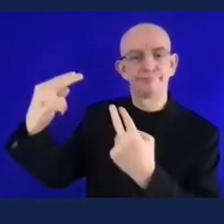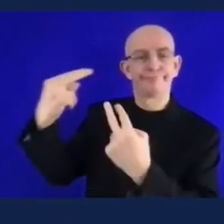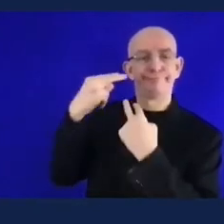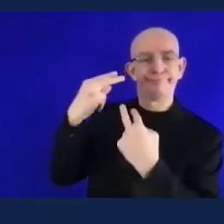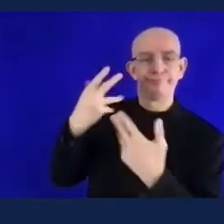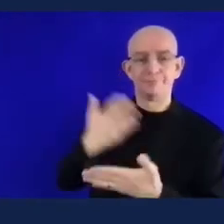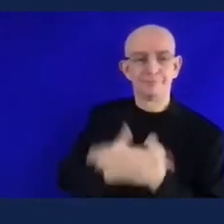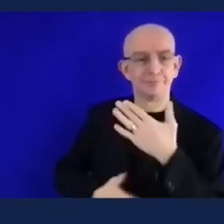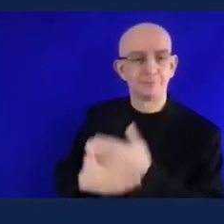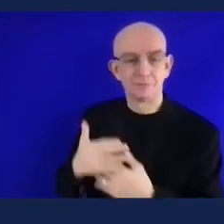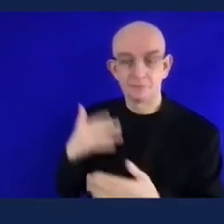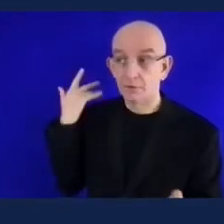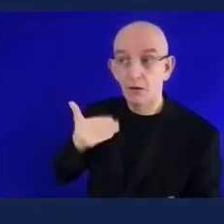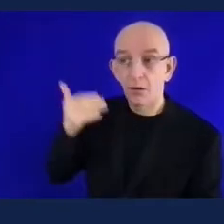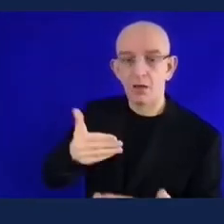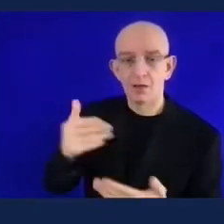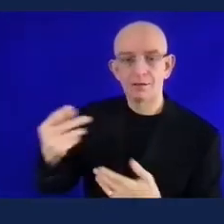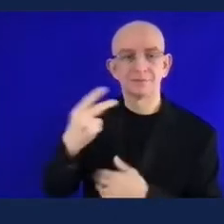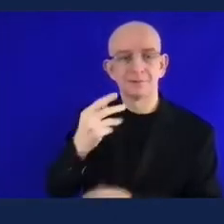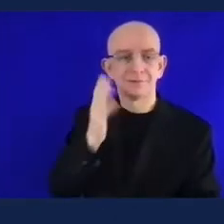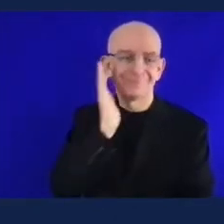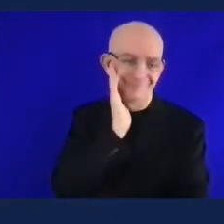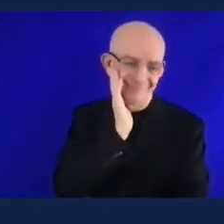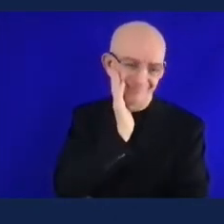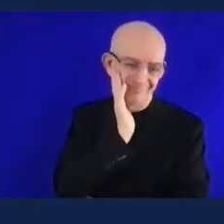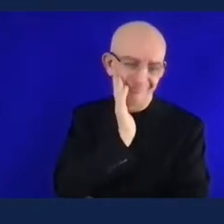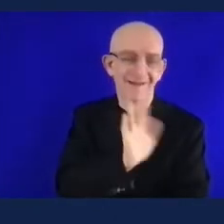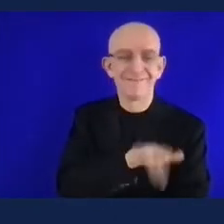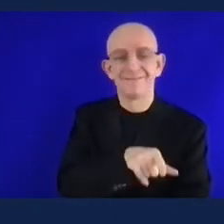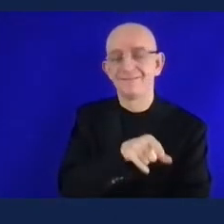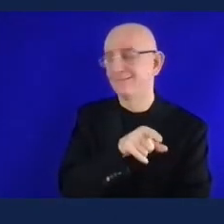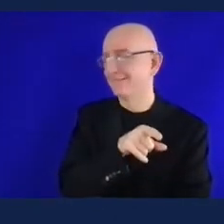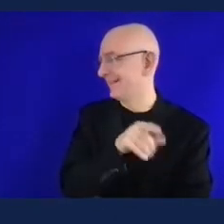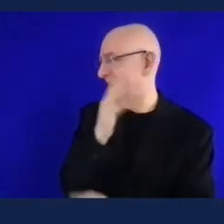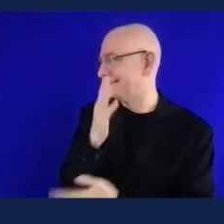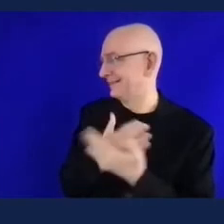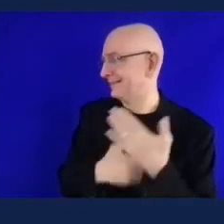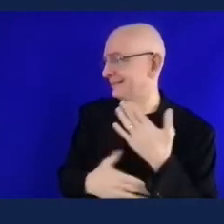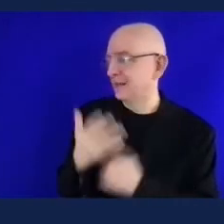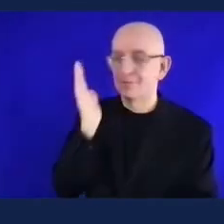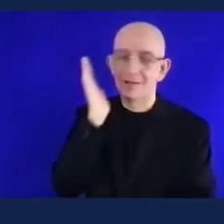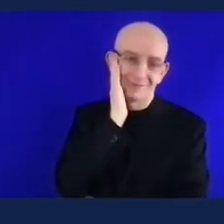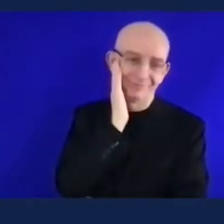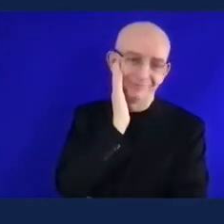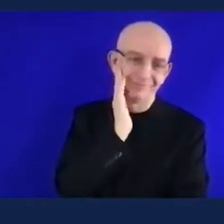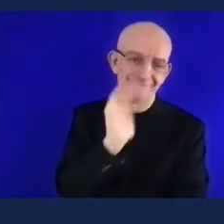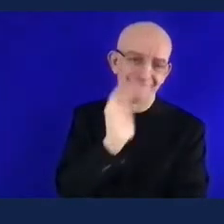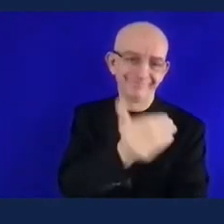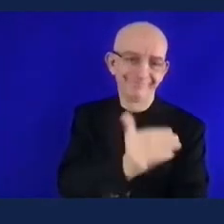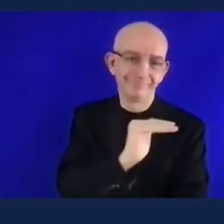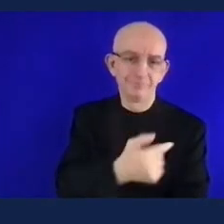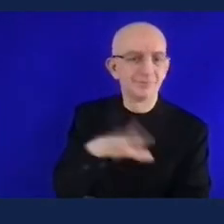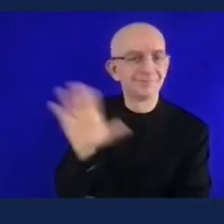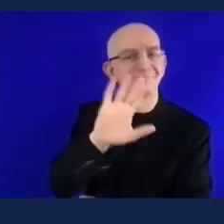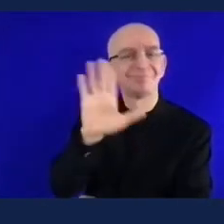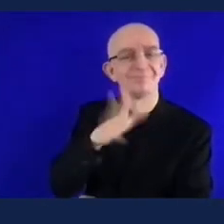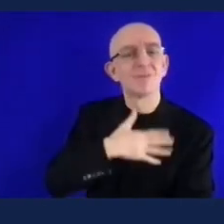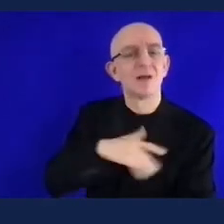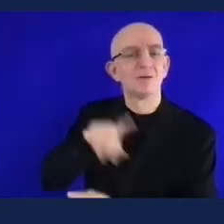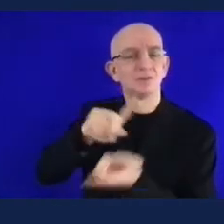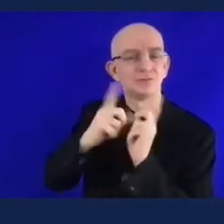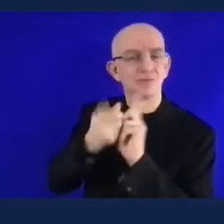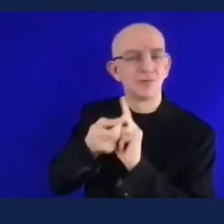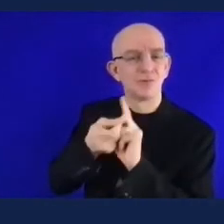in in tokyo and it said it shouldn't take an athlete to do a great sporting form an exceptional sporting performance to change the stigma